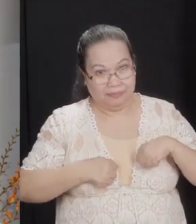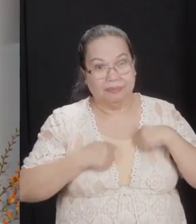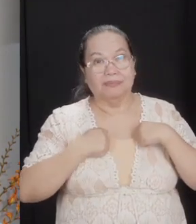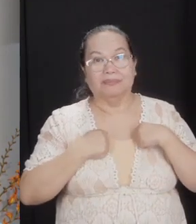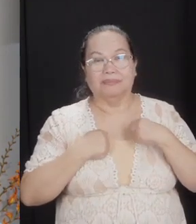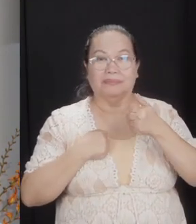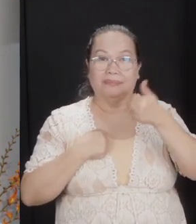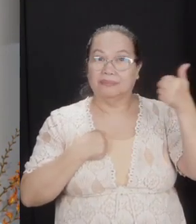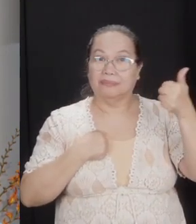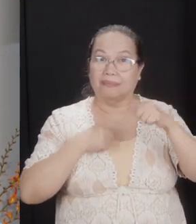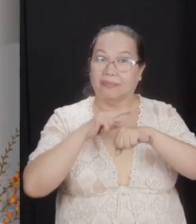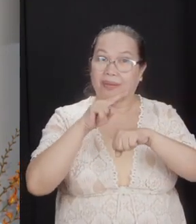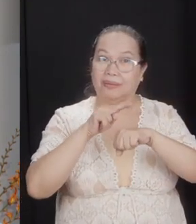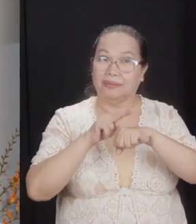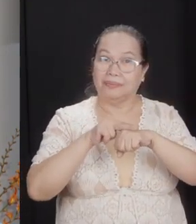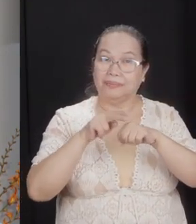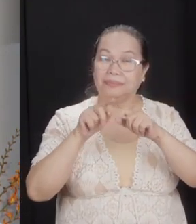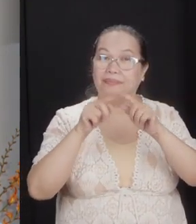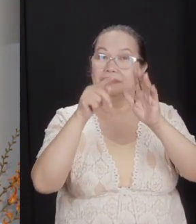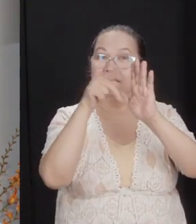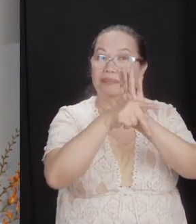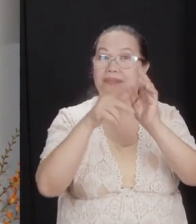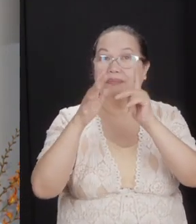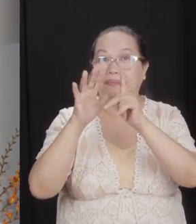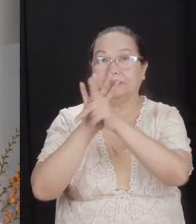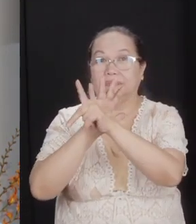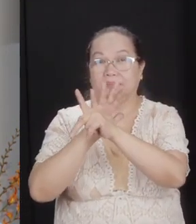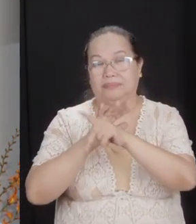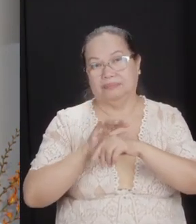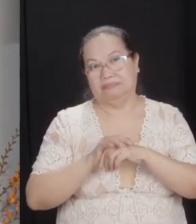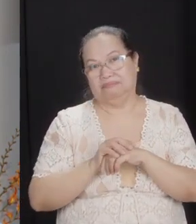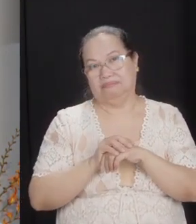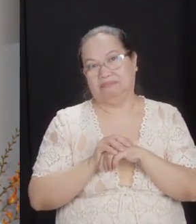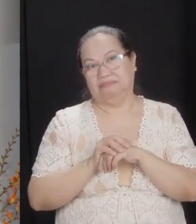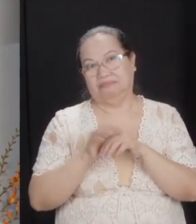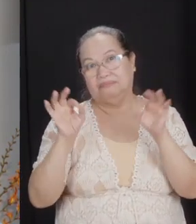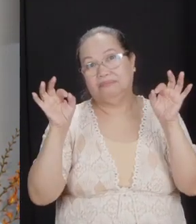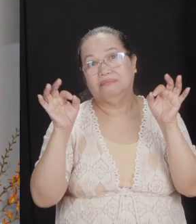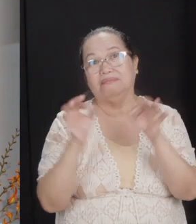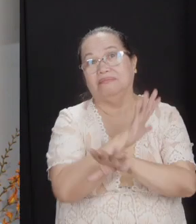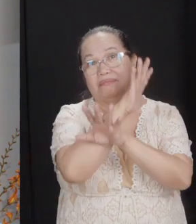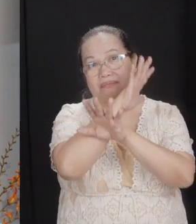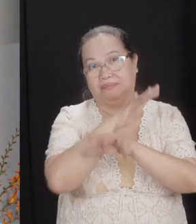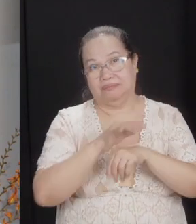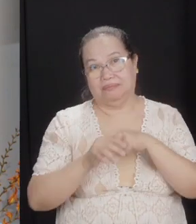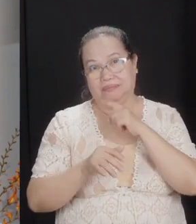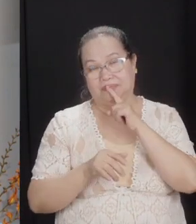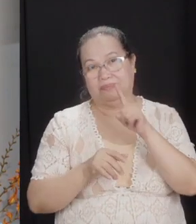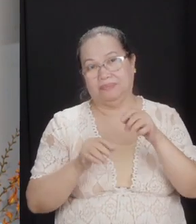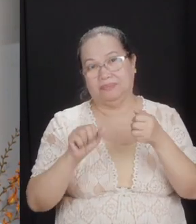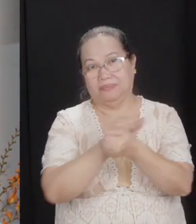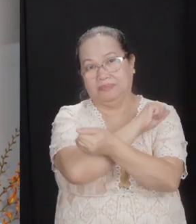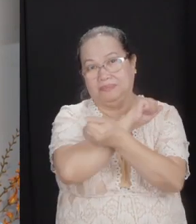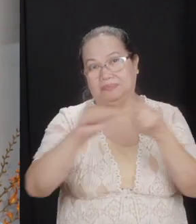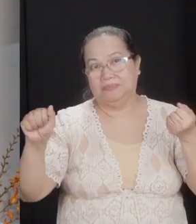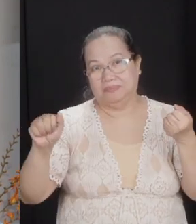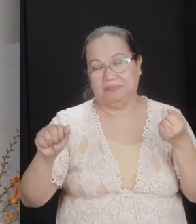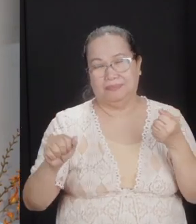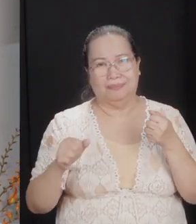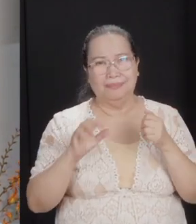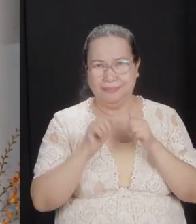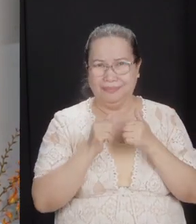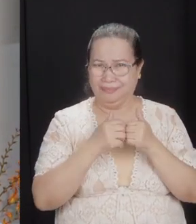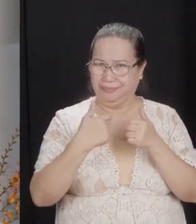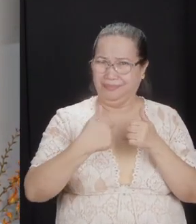other nations but they're about to kill each other. That's a catastrophe, my friends. How does this apply to us, Pastor?